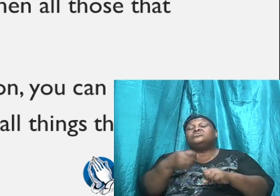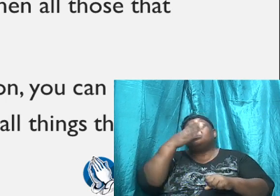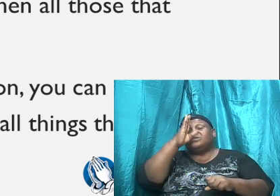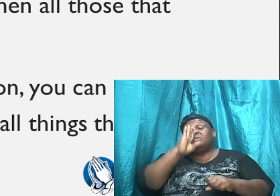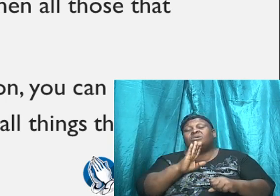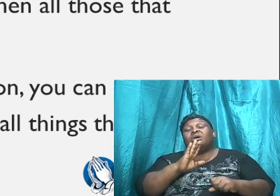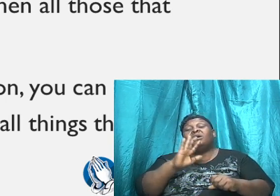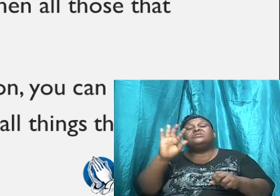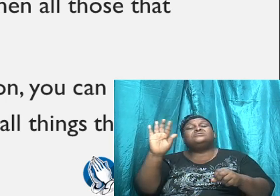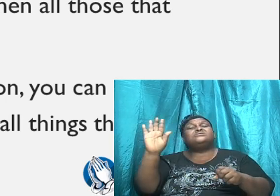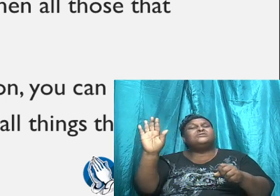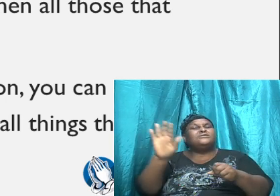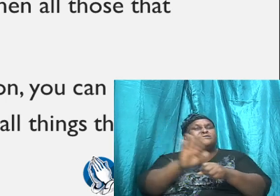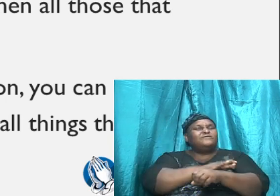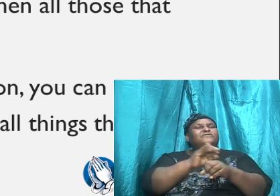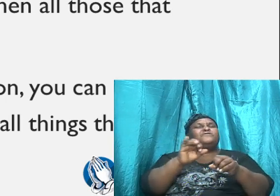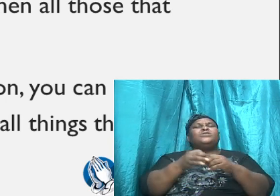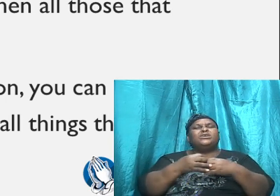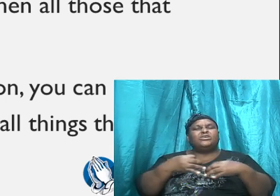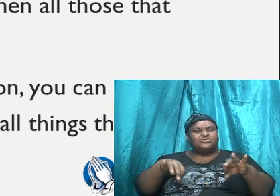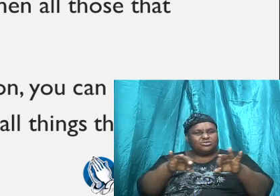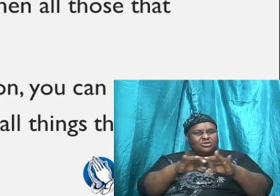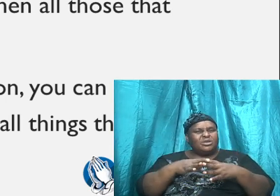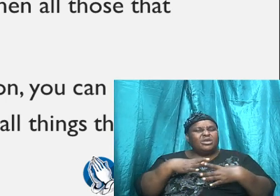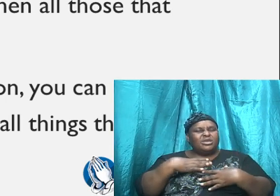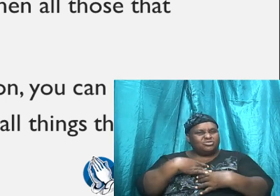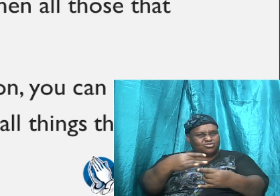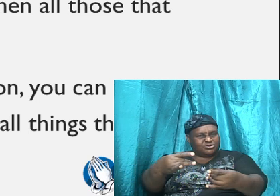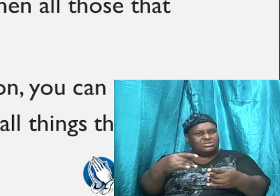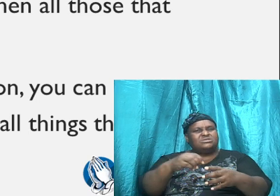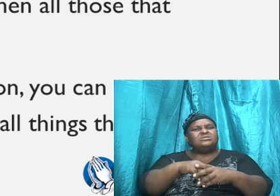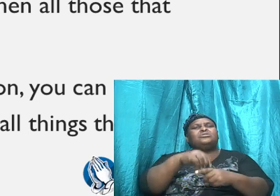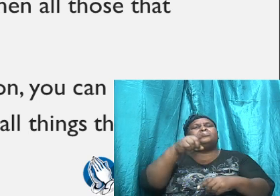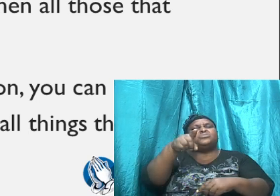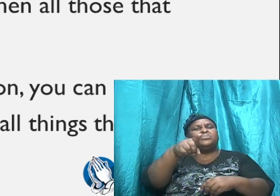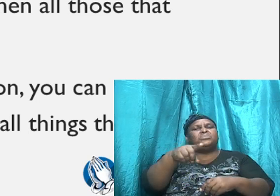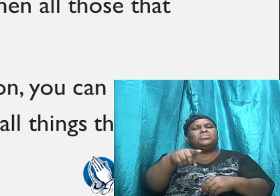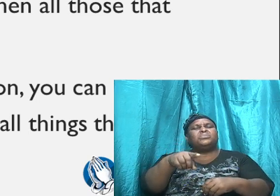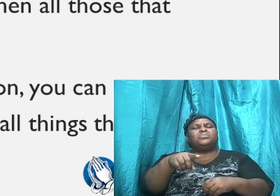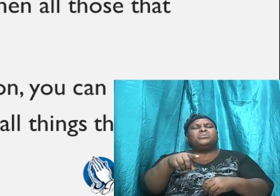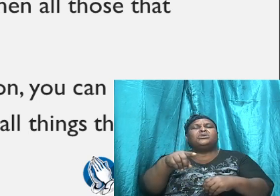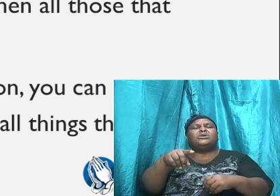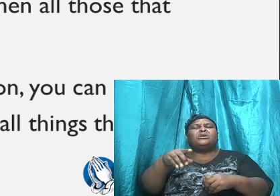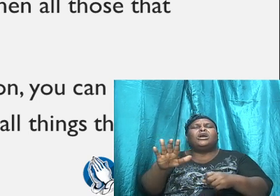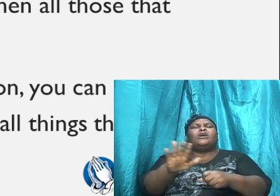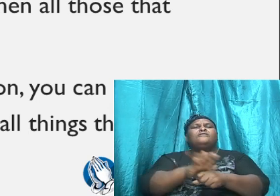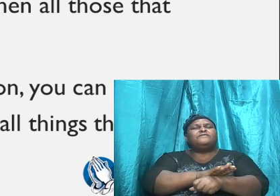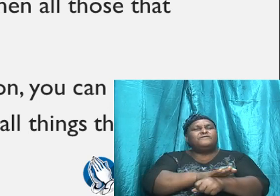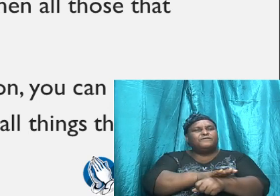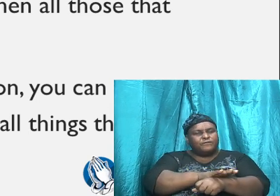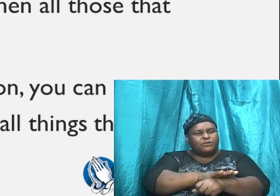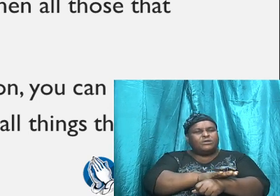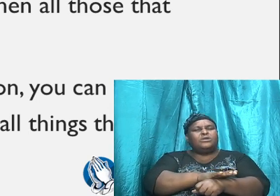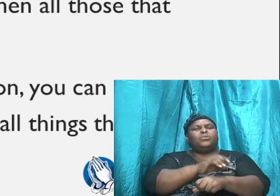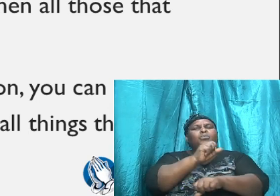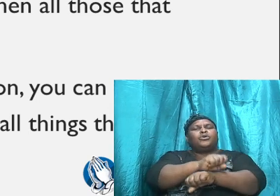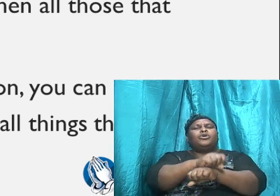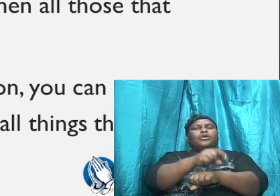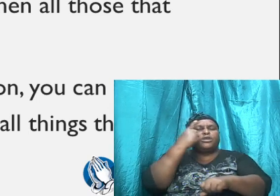in us, and he is actively working on our side,